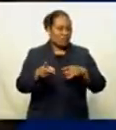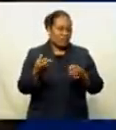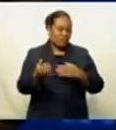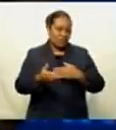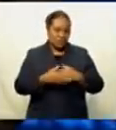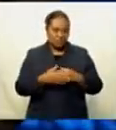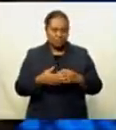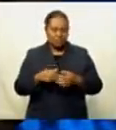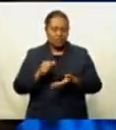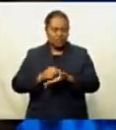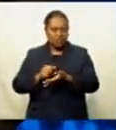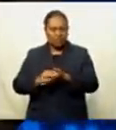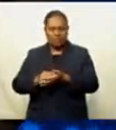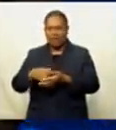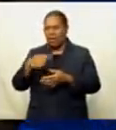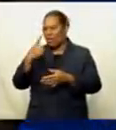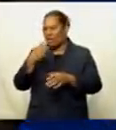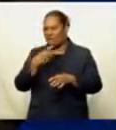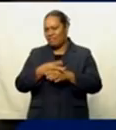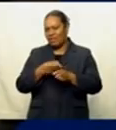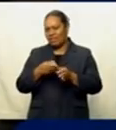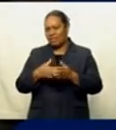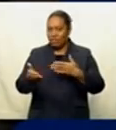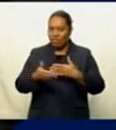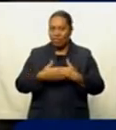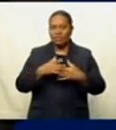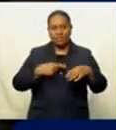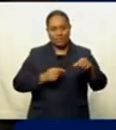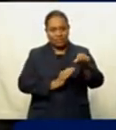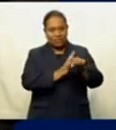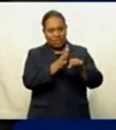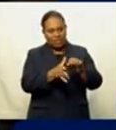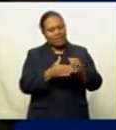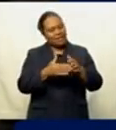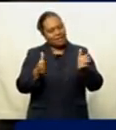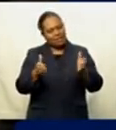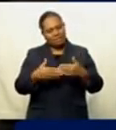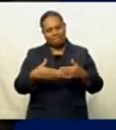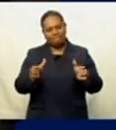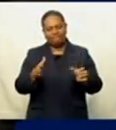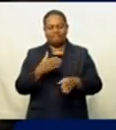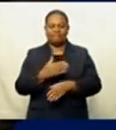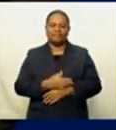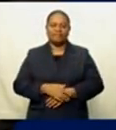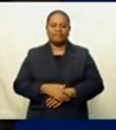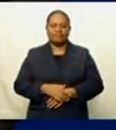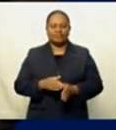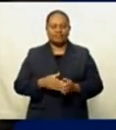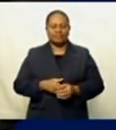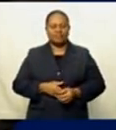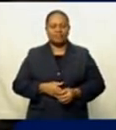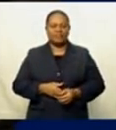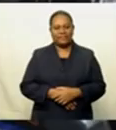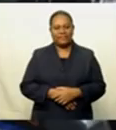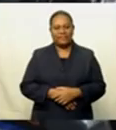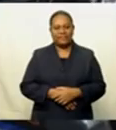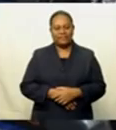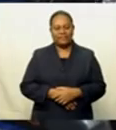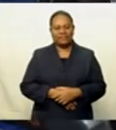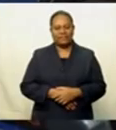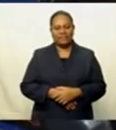were closed for over a month due to the threat of COVID-19 have finally resumed operations. Felipe Naikaso has more.